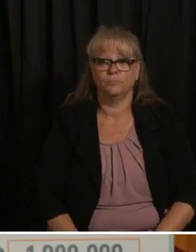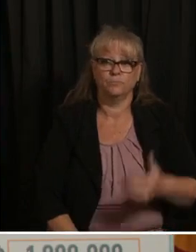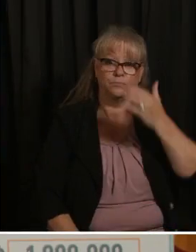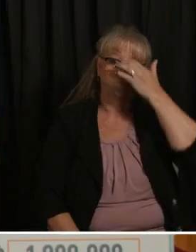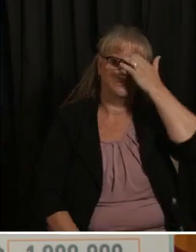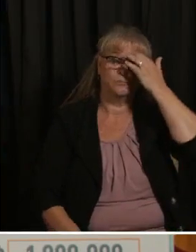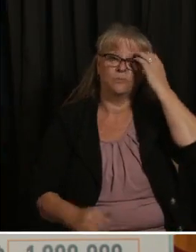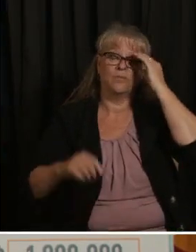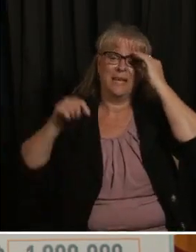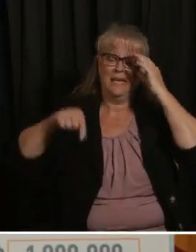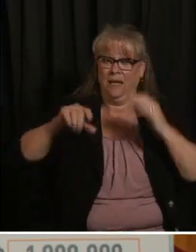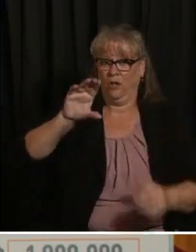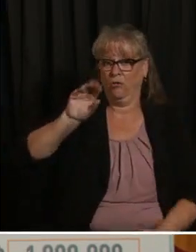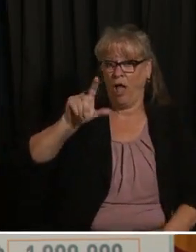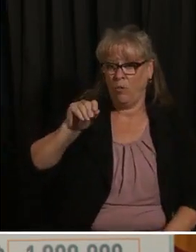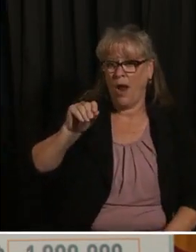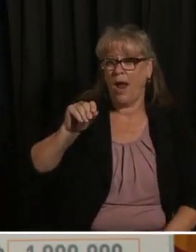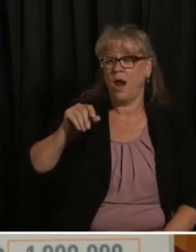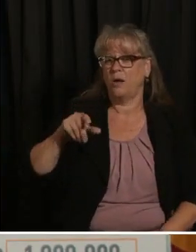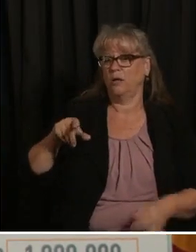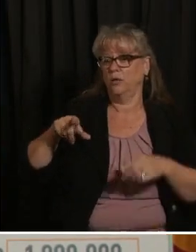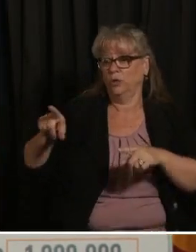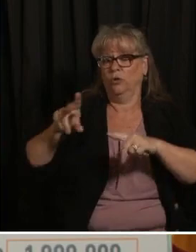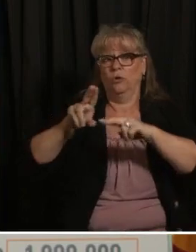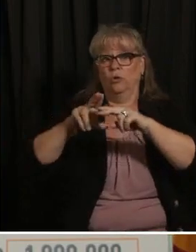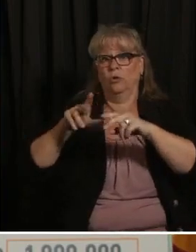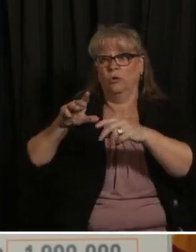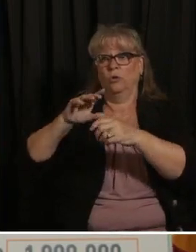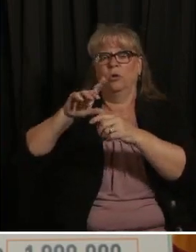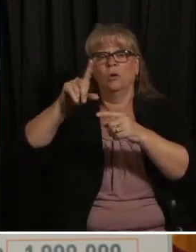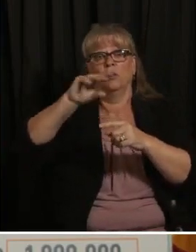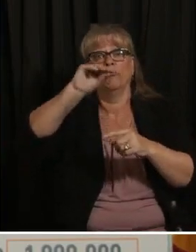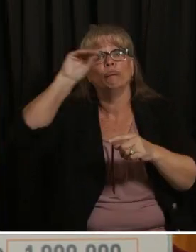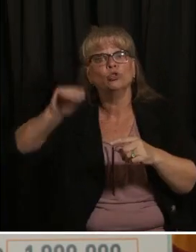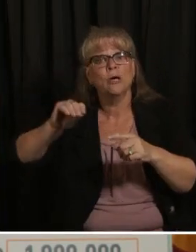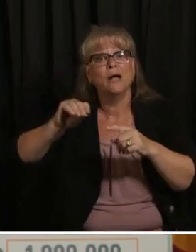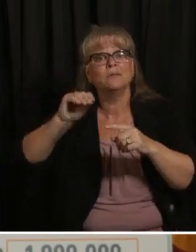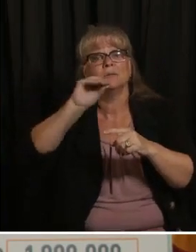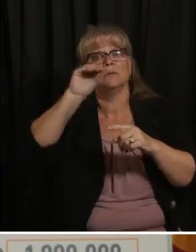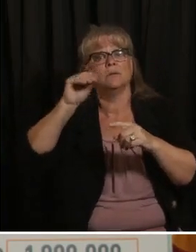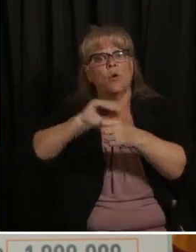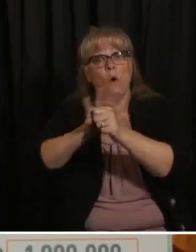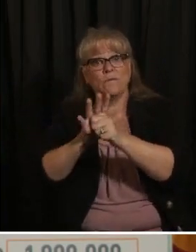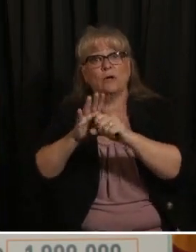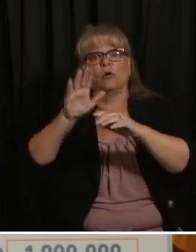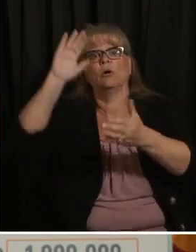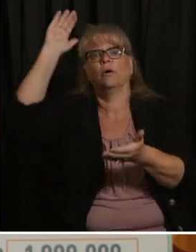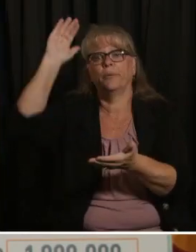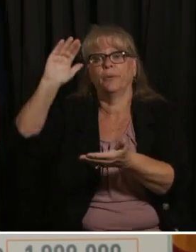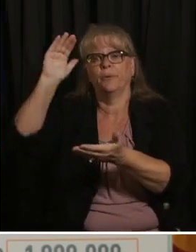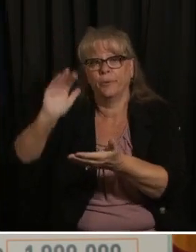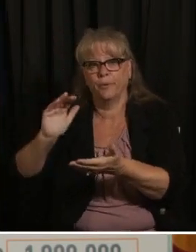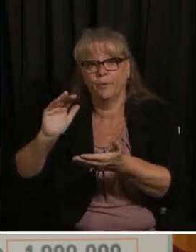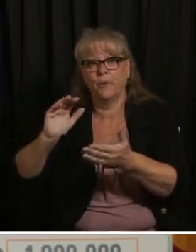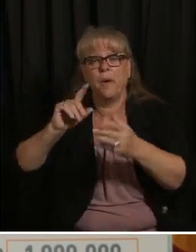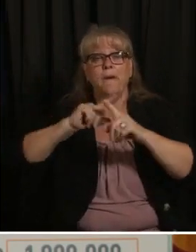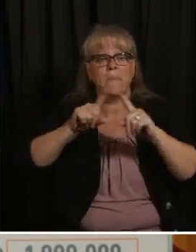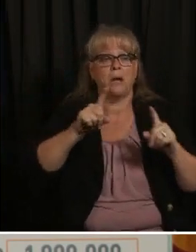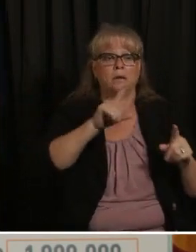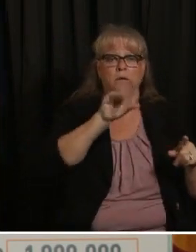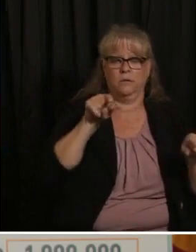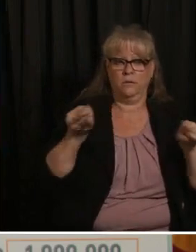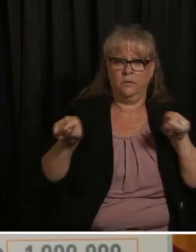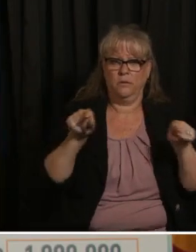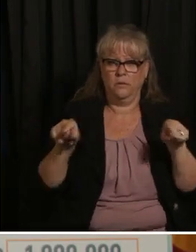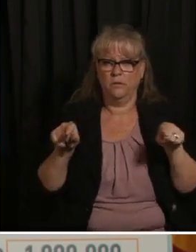to drop and there's just a direct correlation between vaccination rates and caseload and then unfortunately some of the areas of our state that have lower vaccination